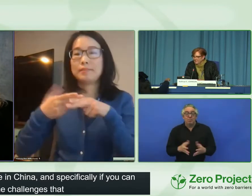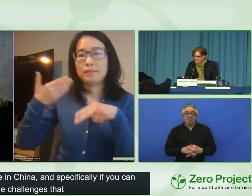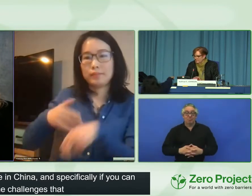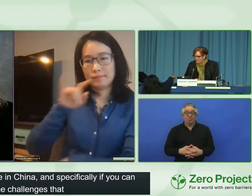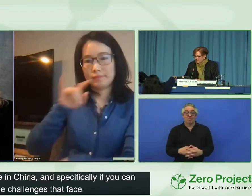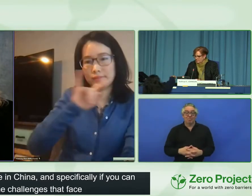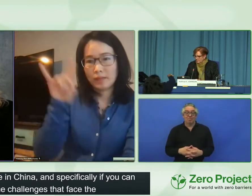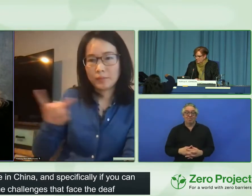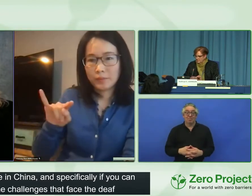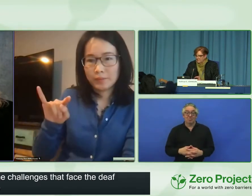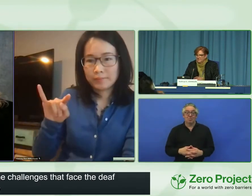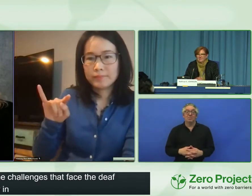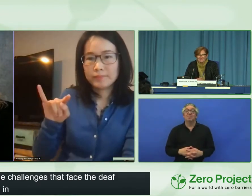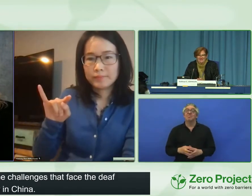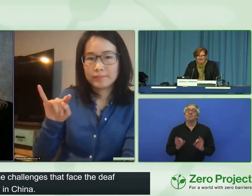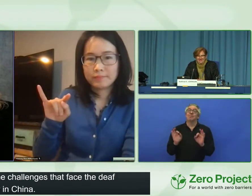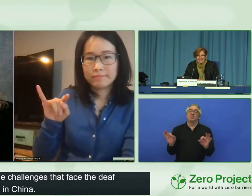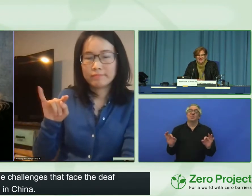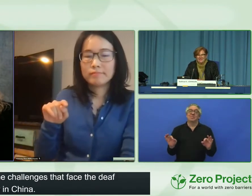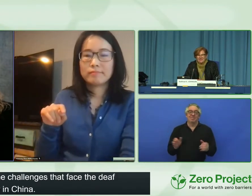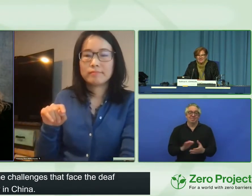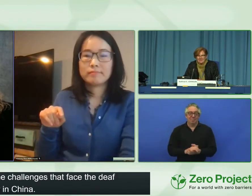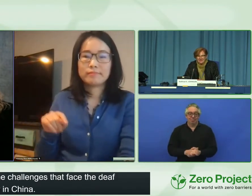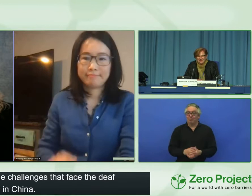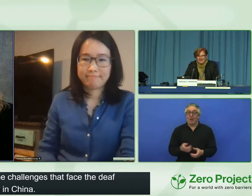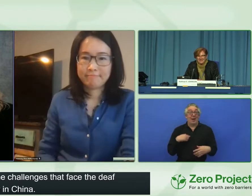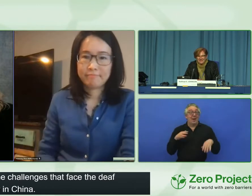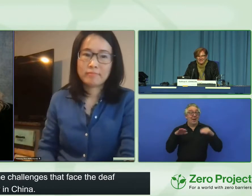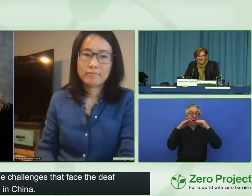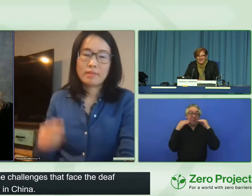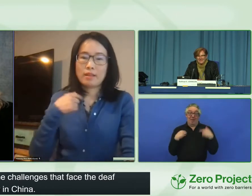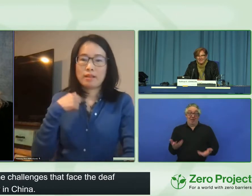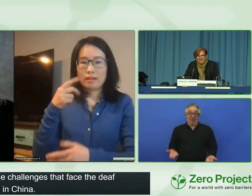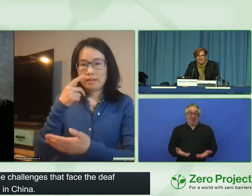Absolutely. Thank you. I'm happy to be here. My name is Xiaorong.